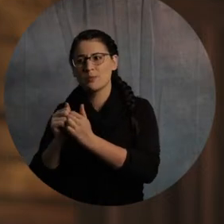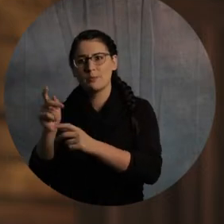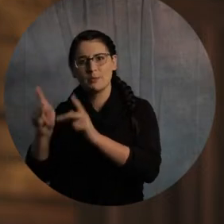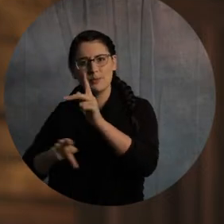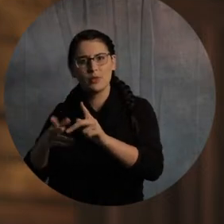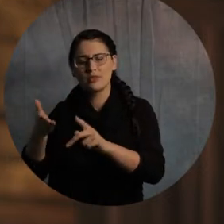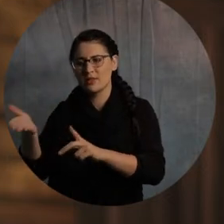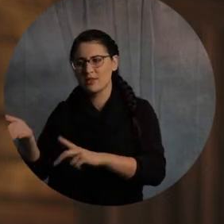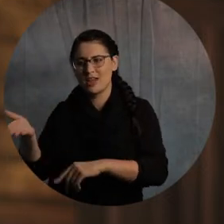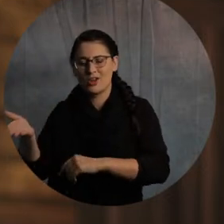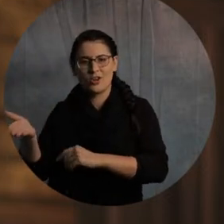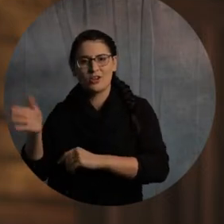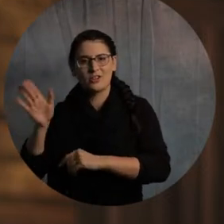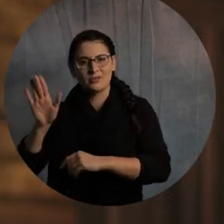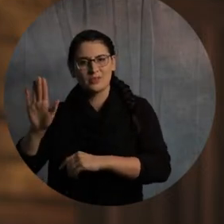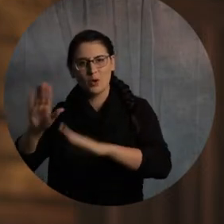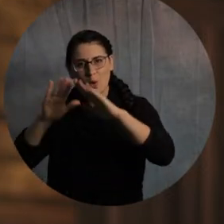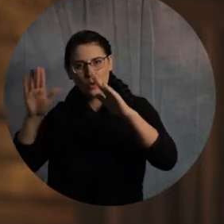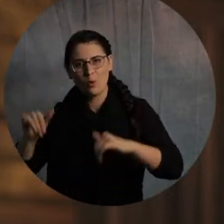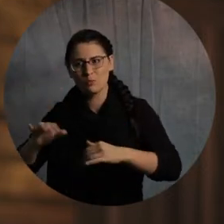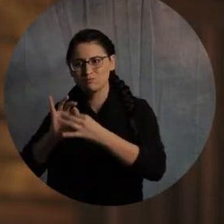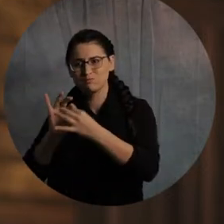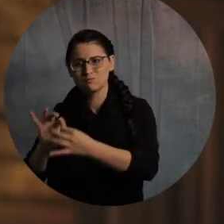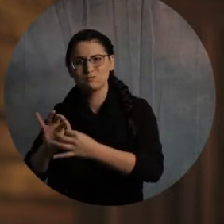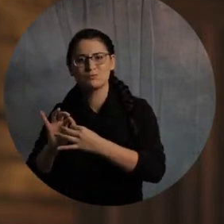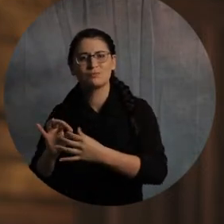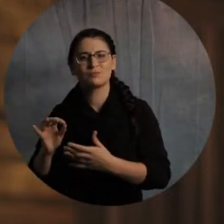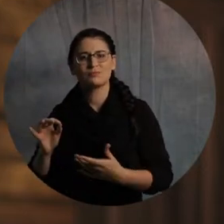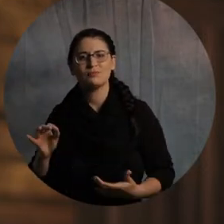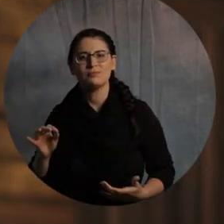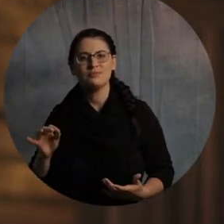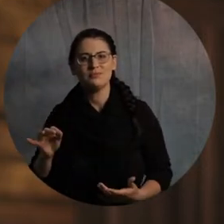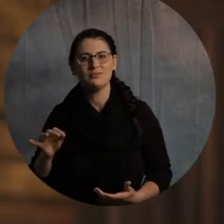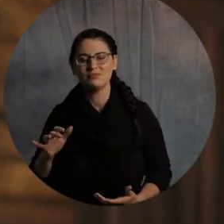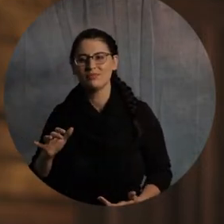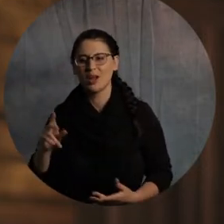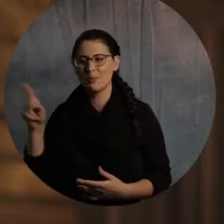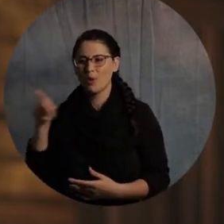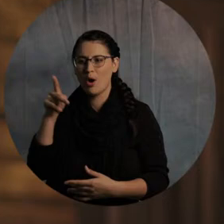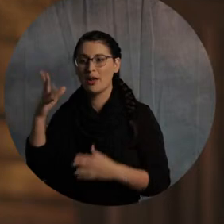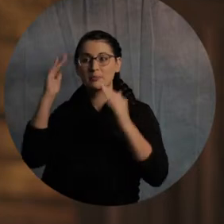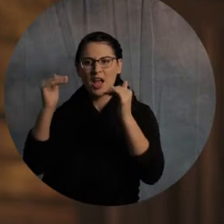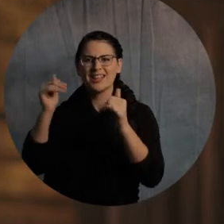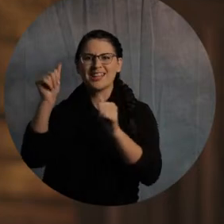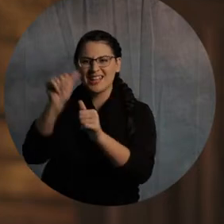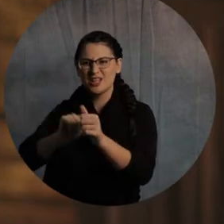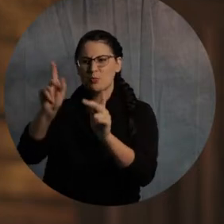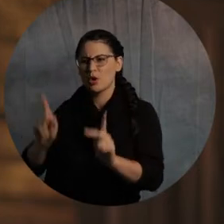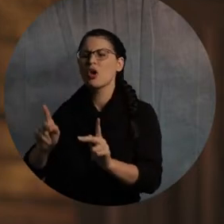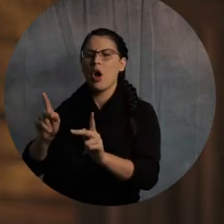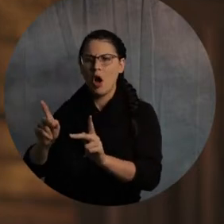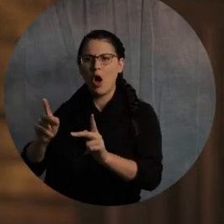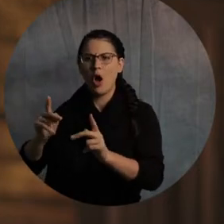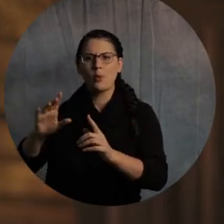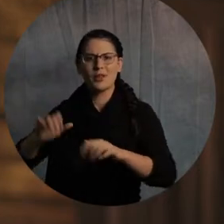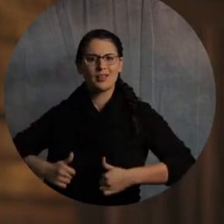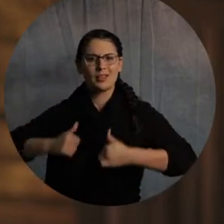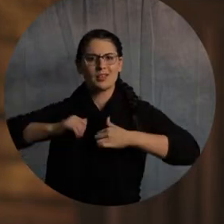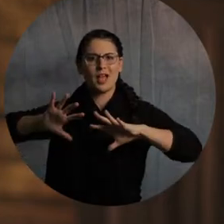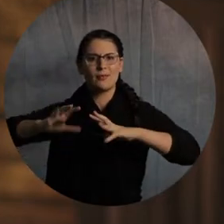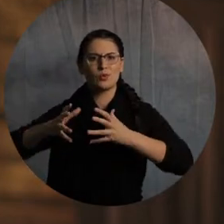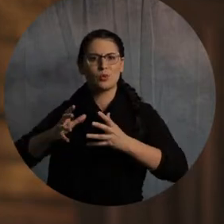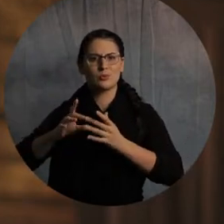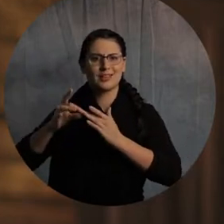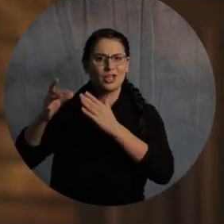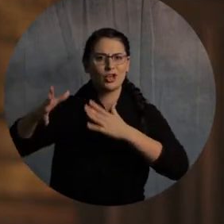homes. Paul wasn't expecting every one of them to be life group leaders. Paul wasn't expecting every one of to be teachers. He expected some of them because there's a group